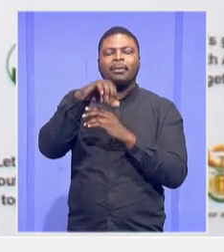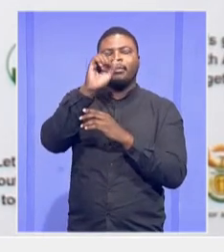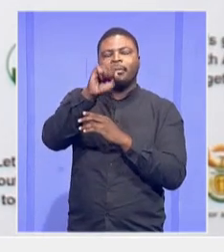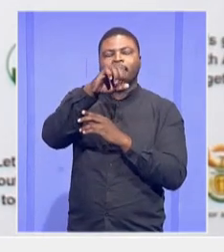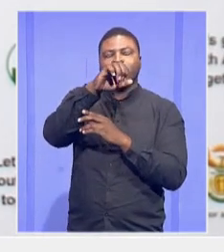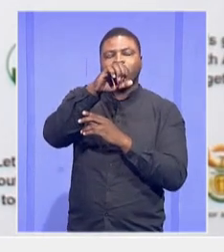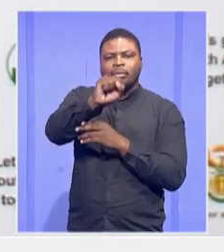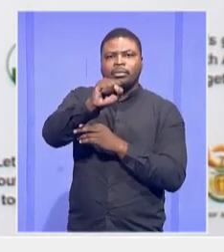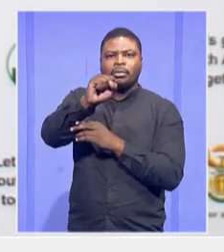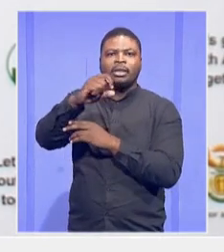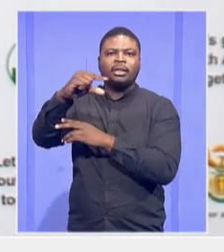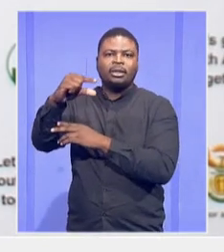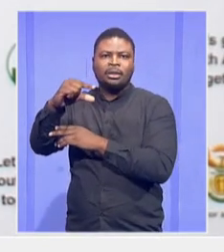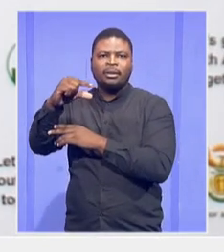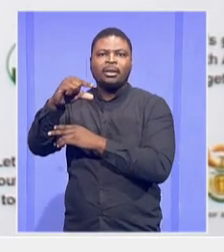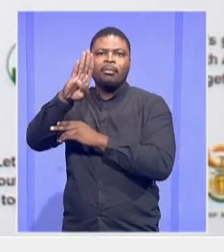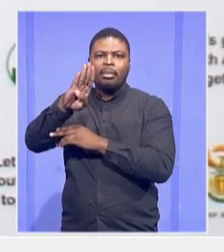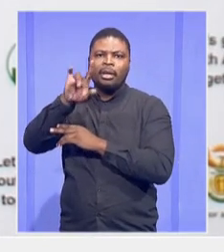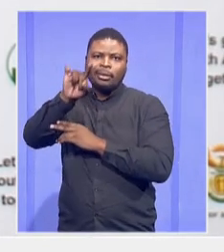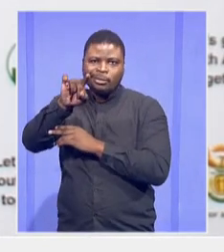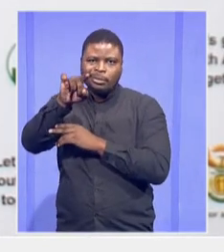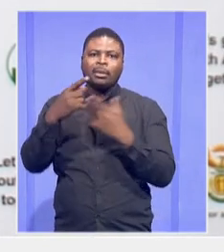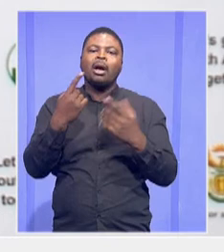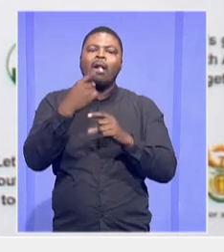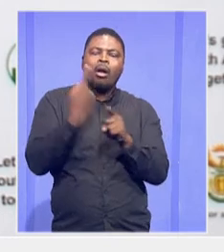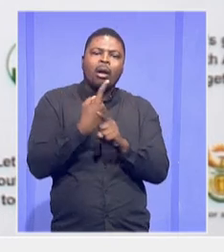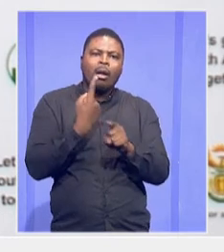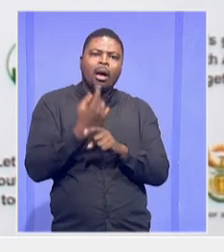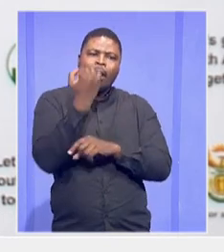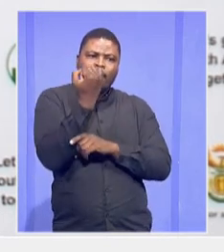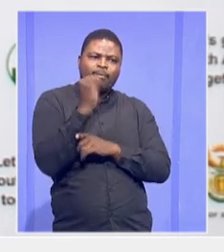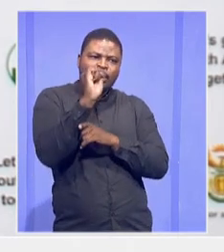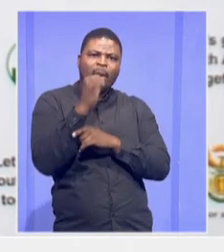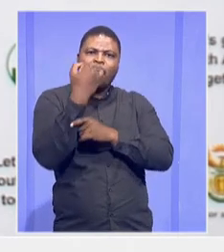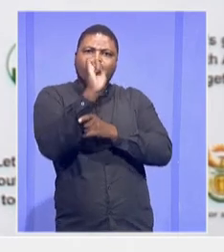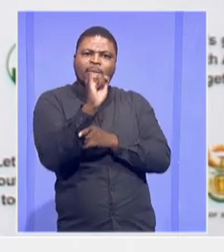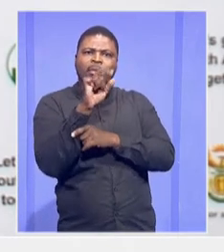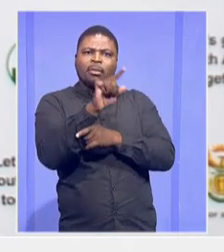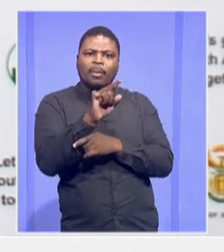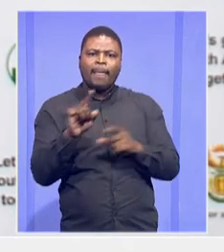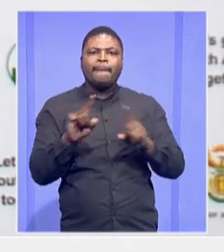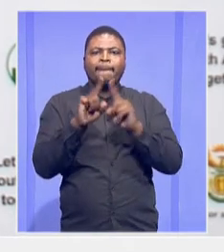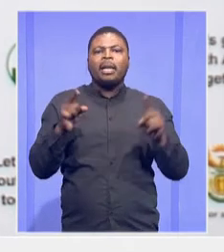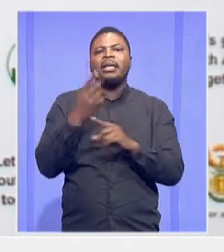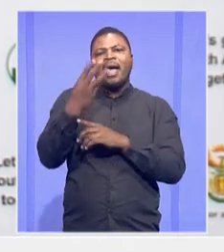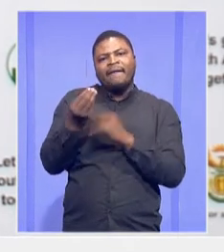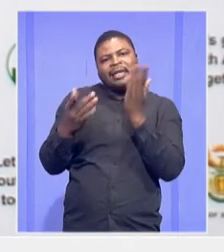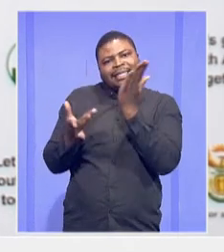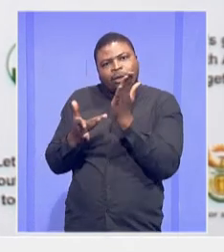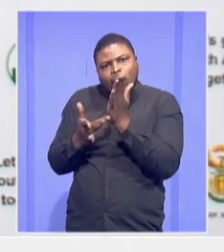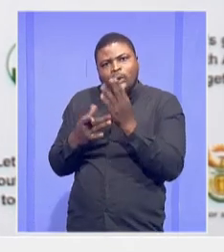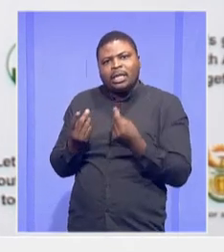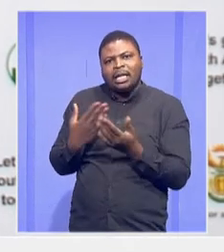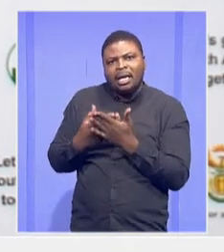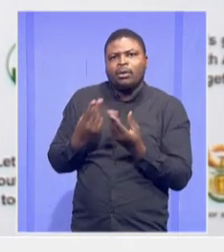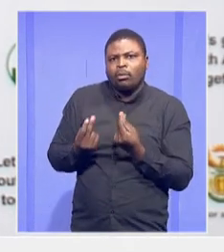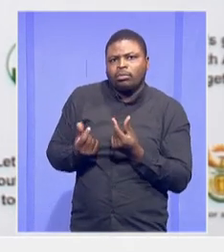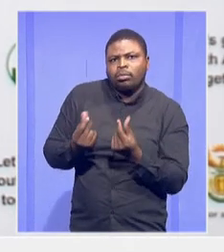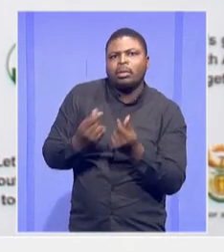the technology that we use, which is fast and even more reliable alternative technology that we use for building.